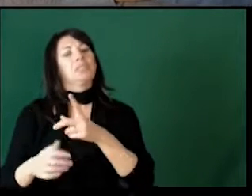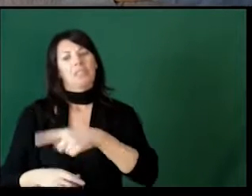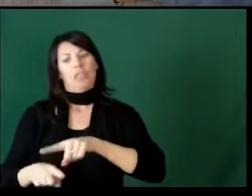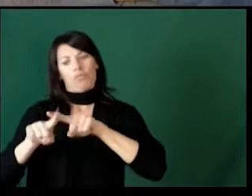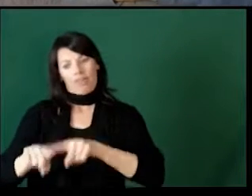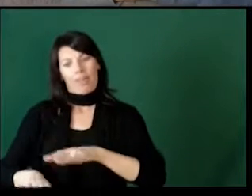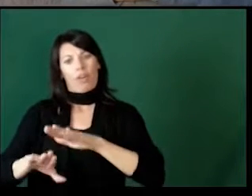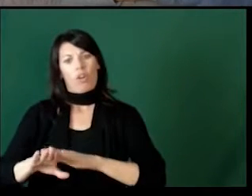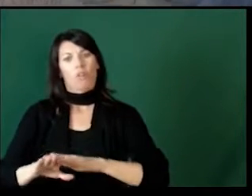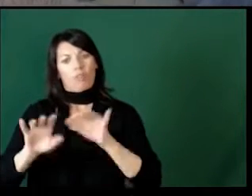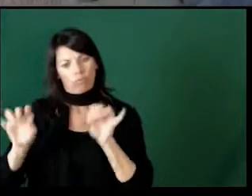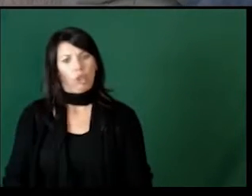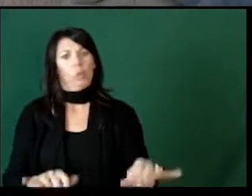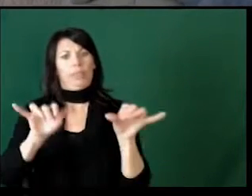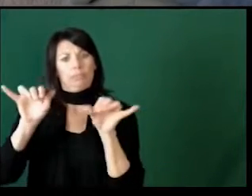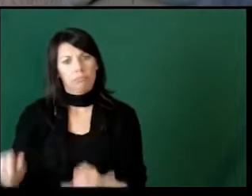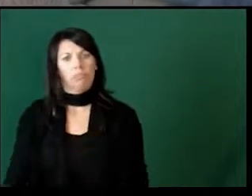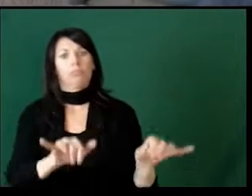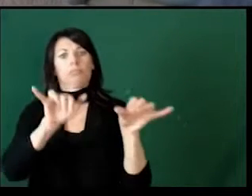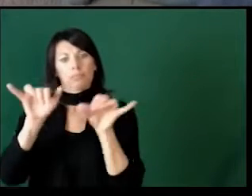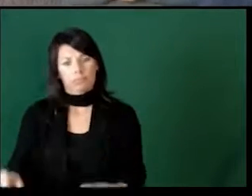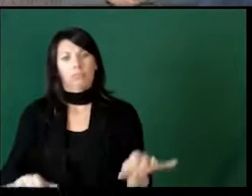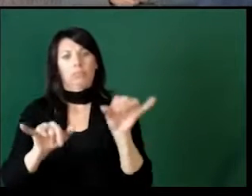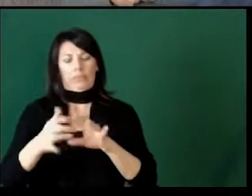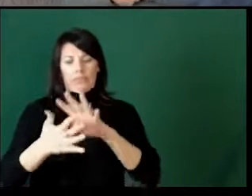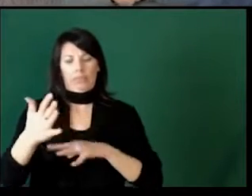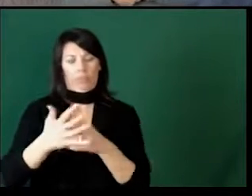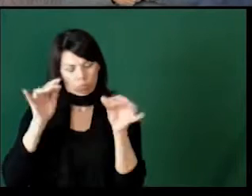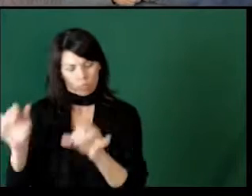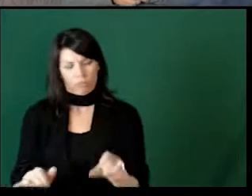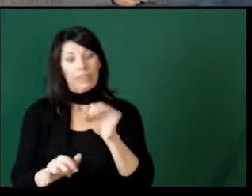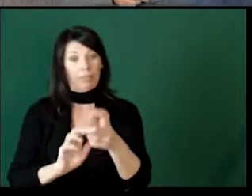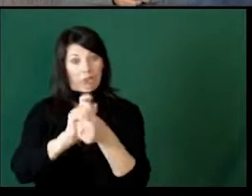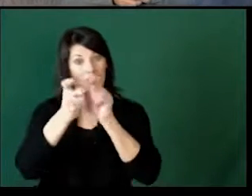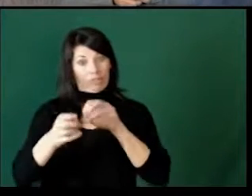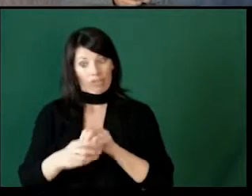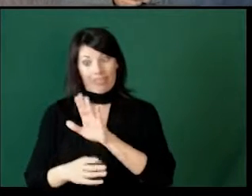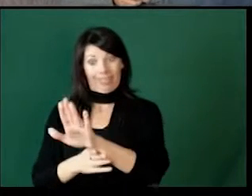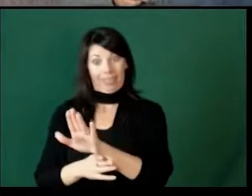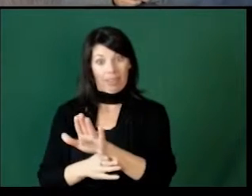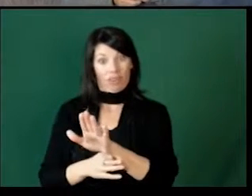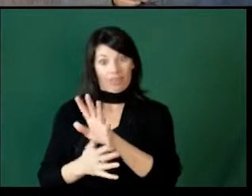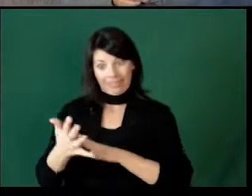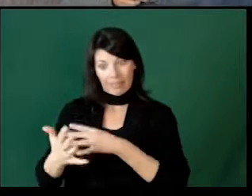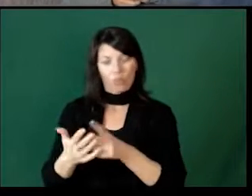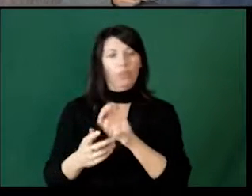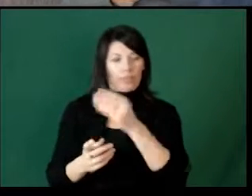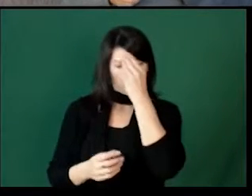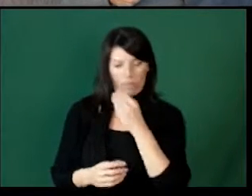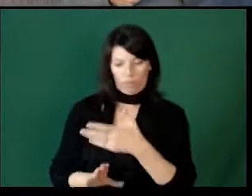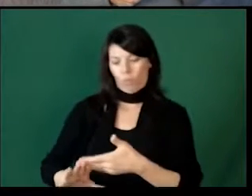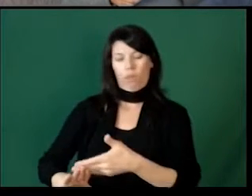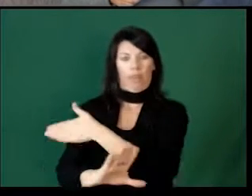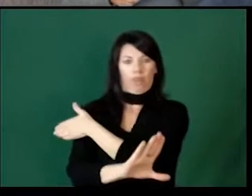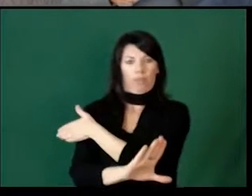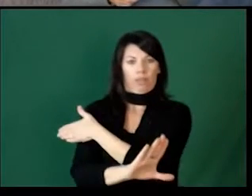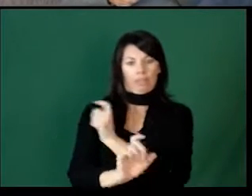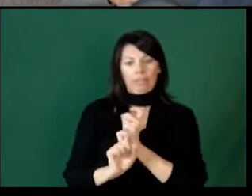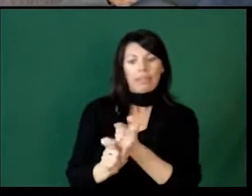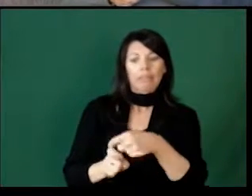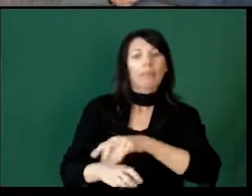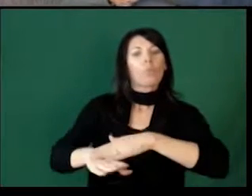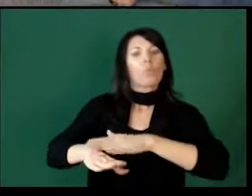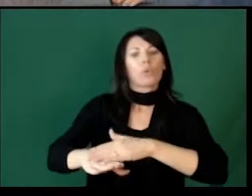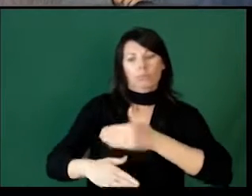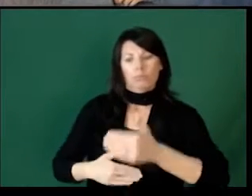really rely a lot on routine and schedule. And if there's a change in their routine, you need to really let them know ahead of time and then maybe